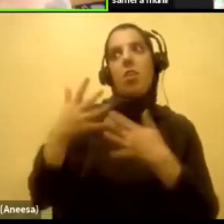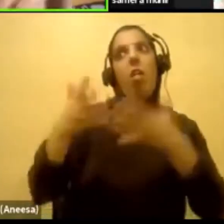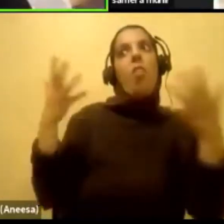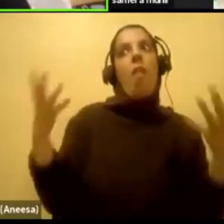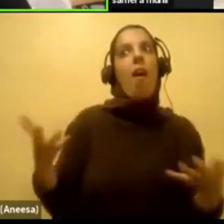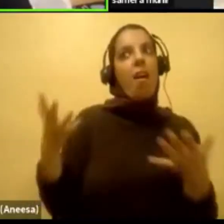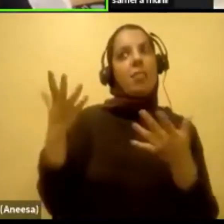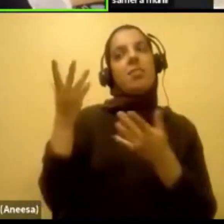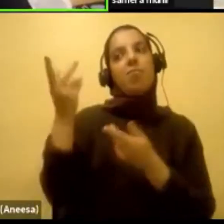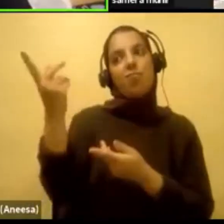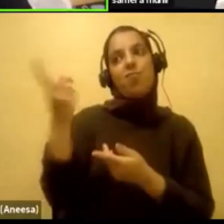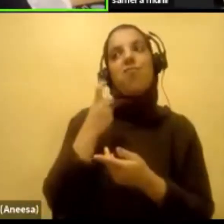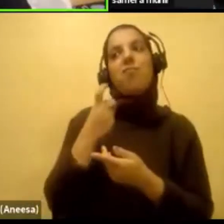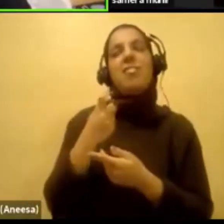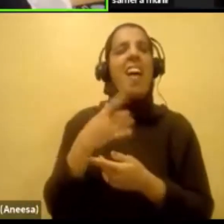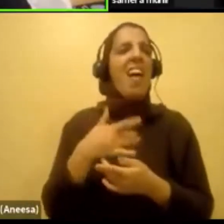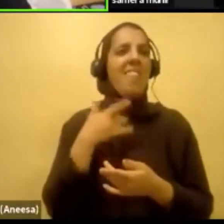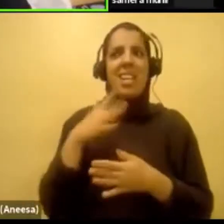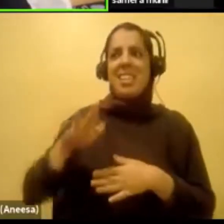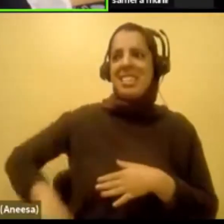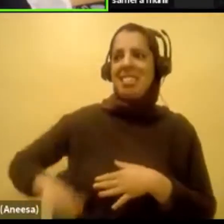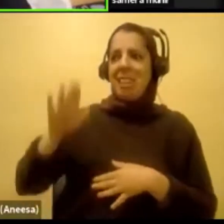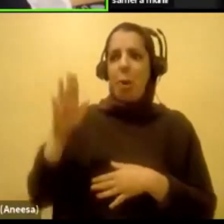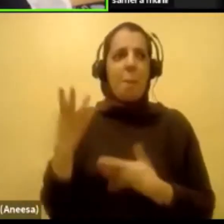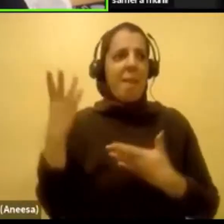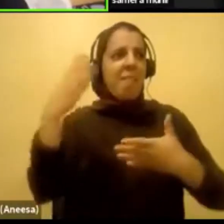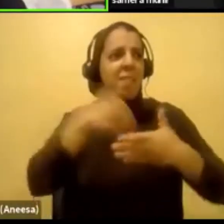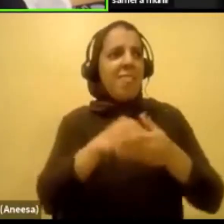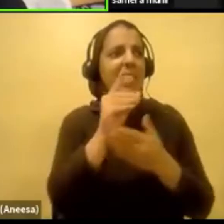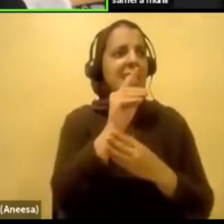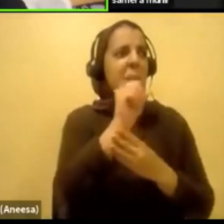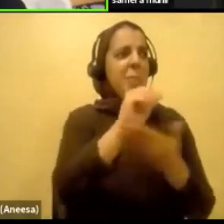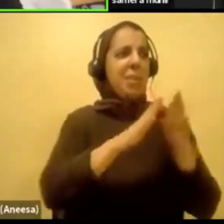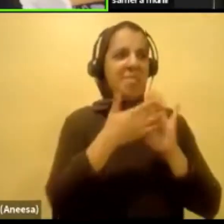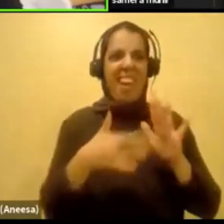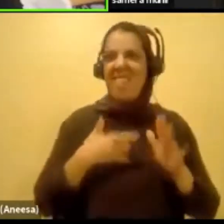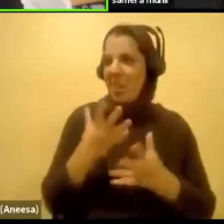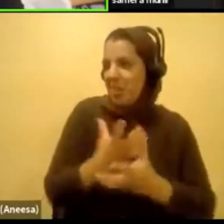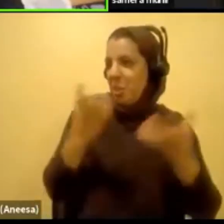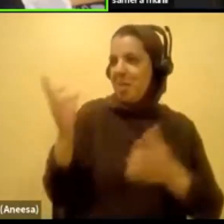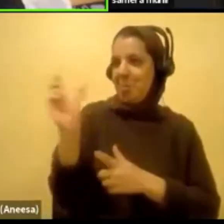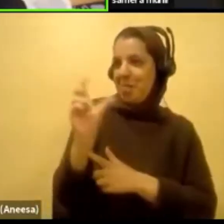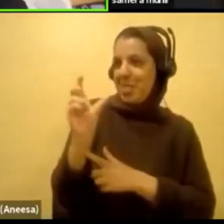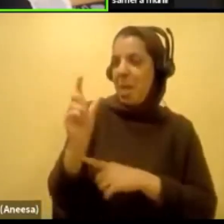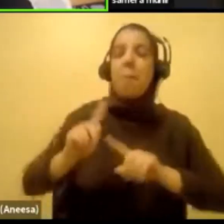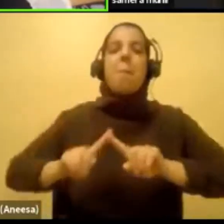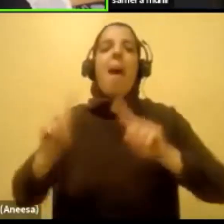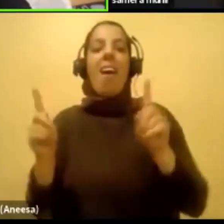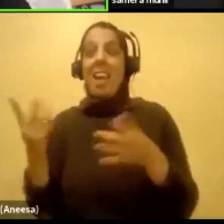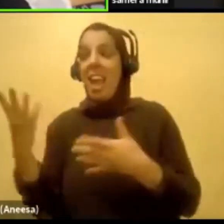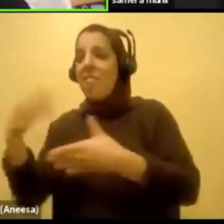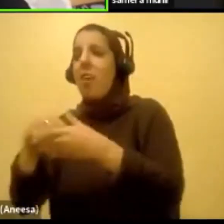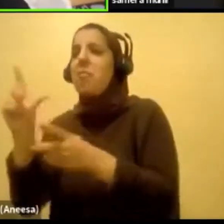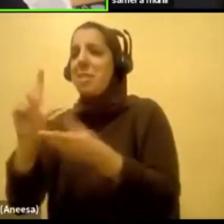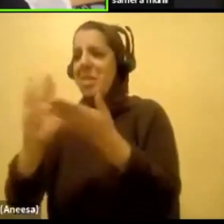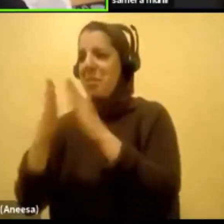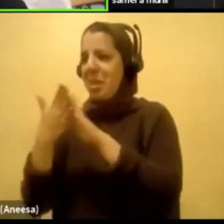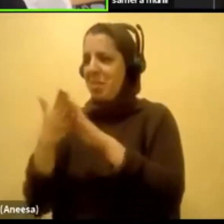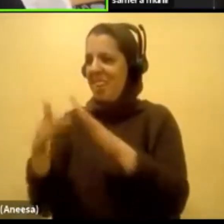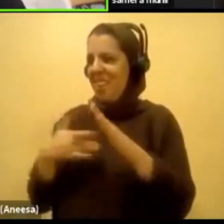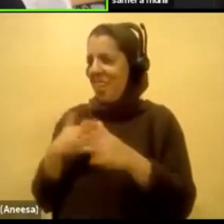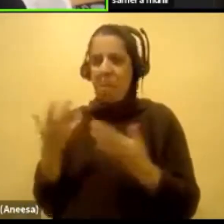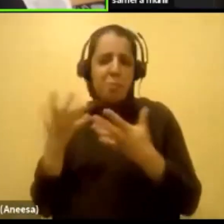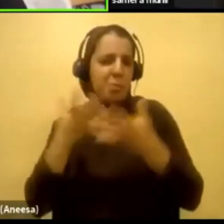disability community. And I was too disabled for our Muslim community. When in reality, like that's